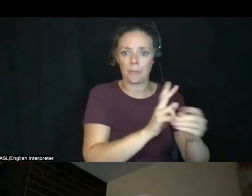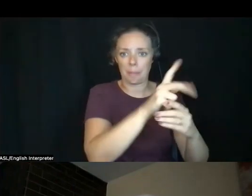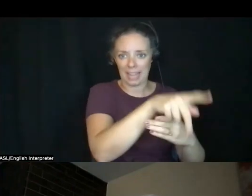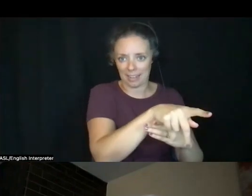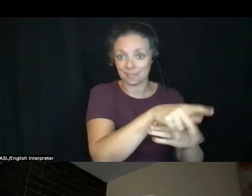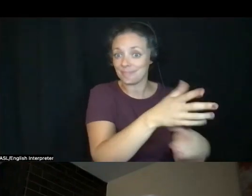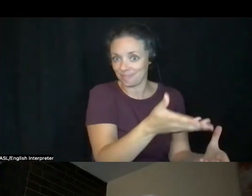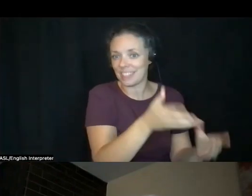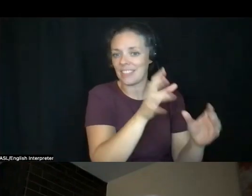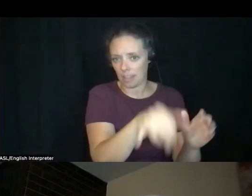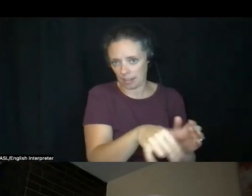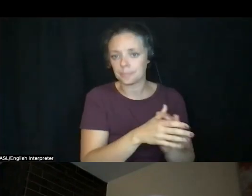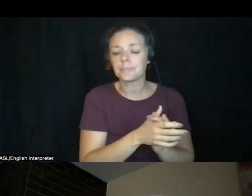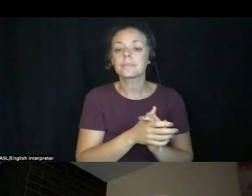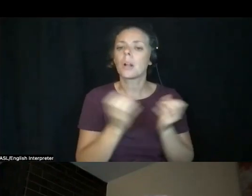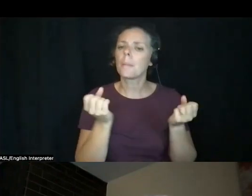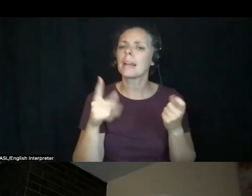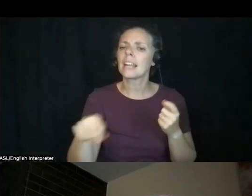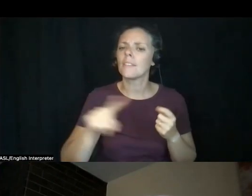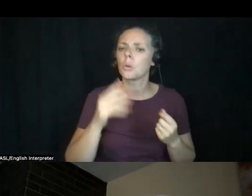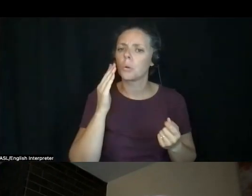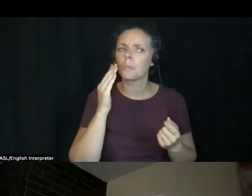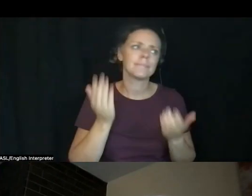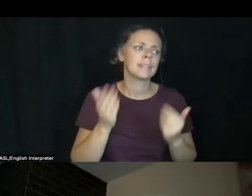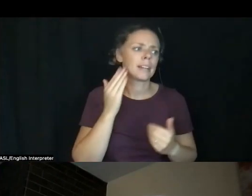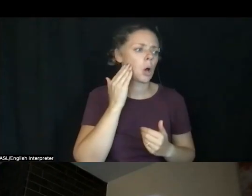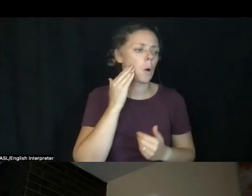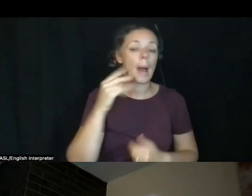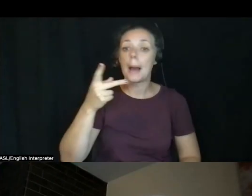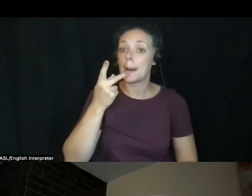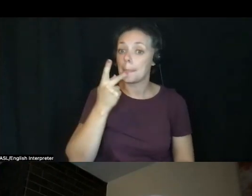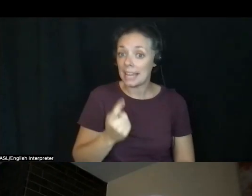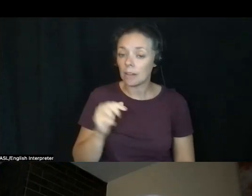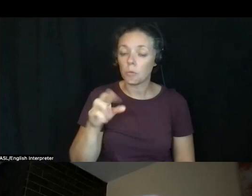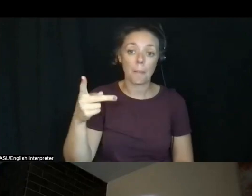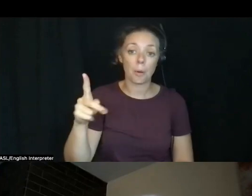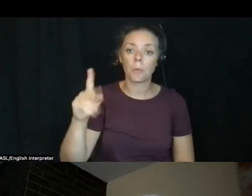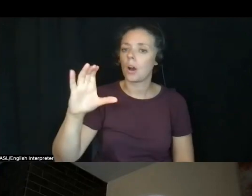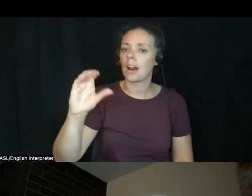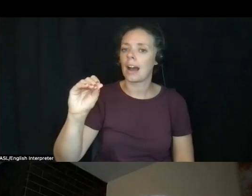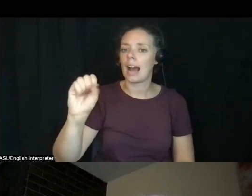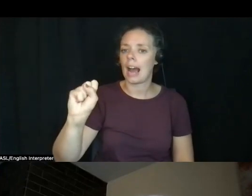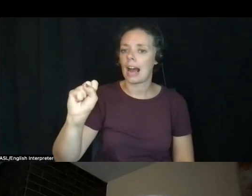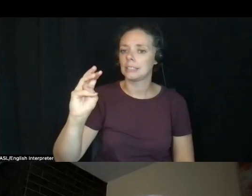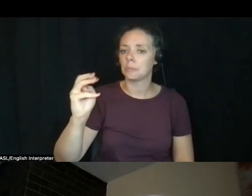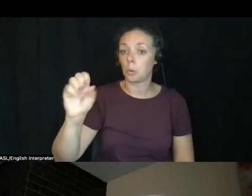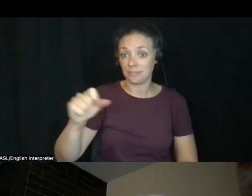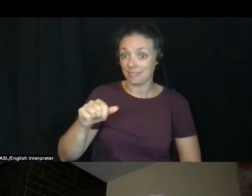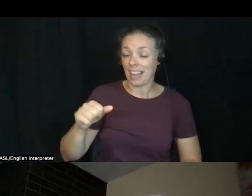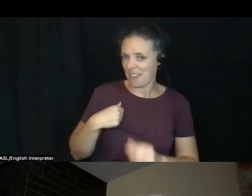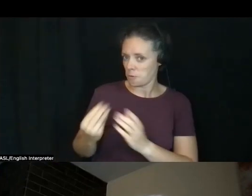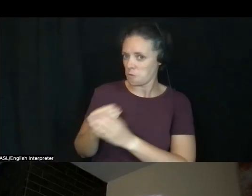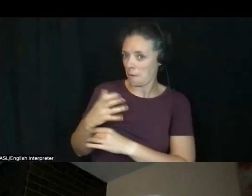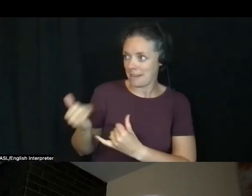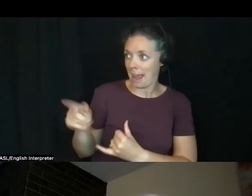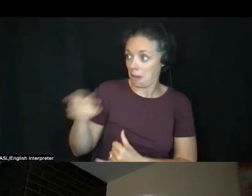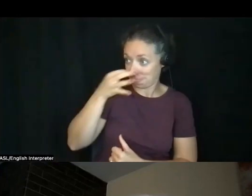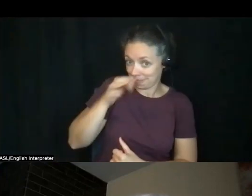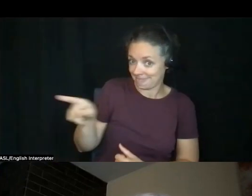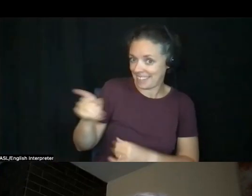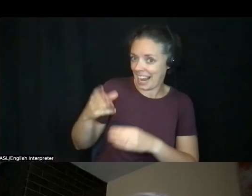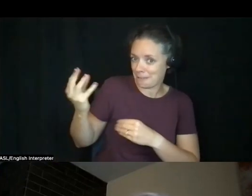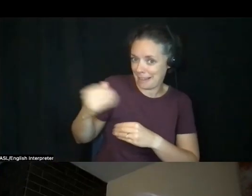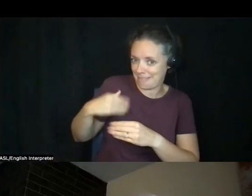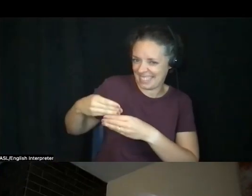many of you might know, like a pink or purple cosmos, I have them growing in my garden right now, I can see them outside my window. So